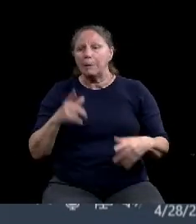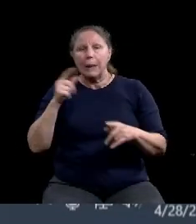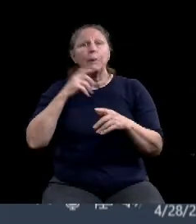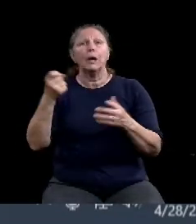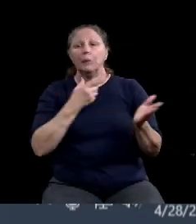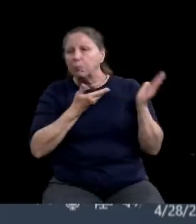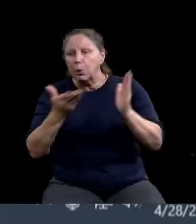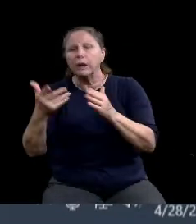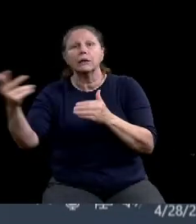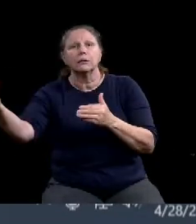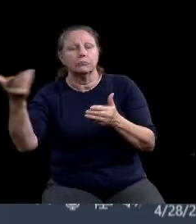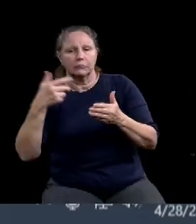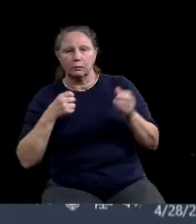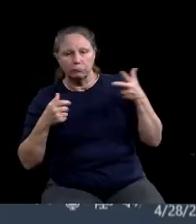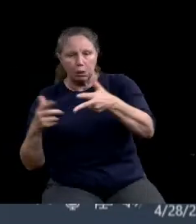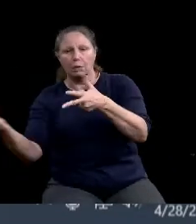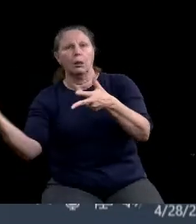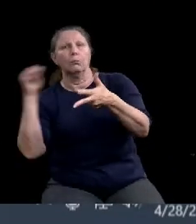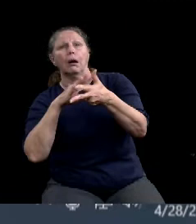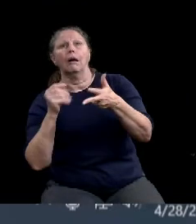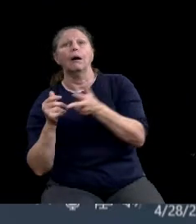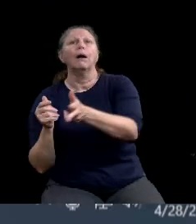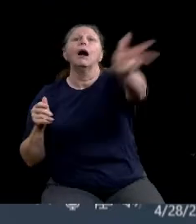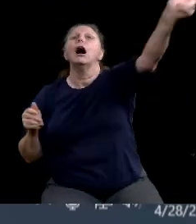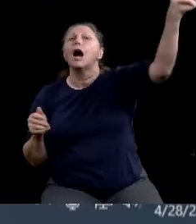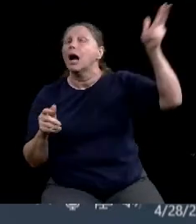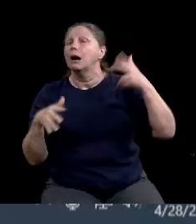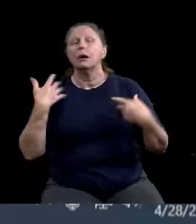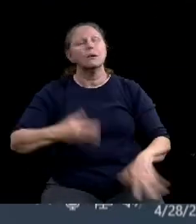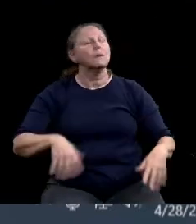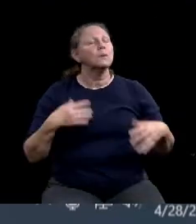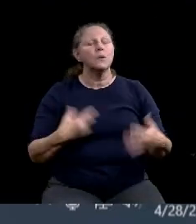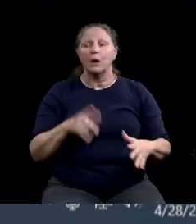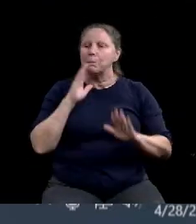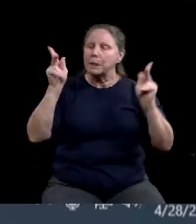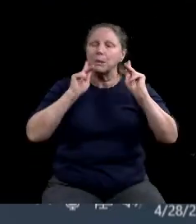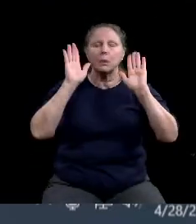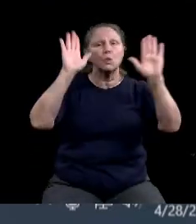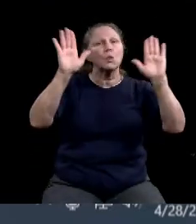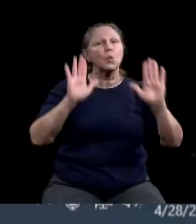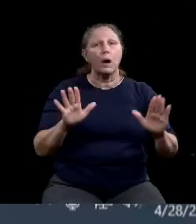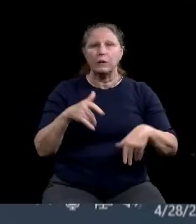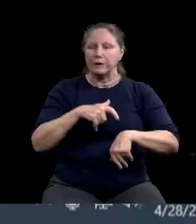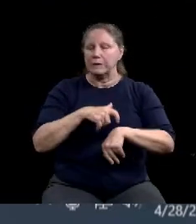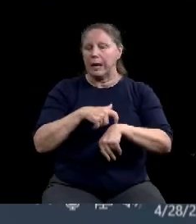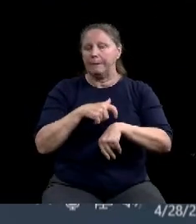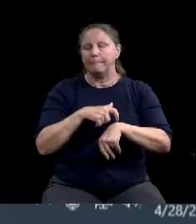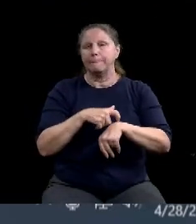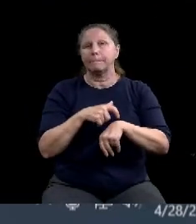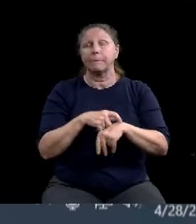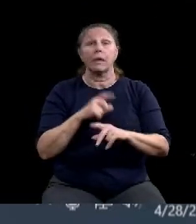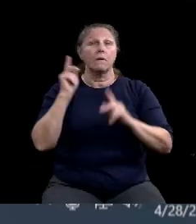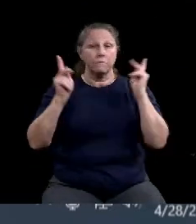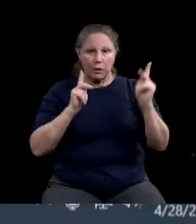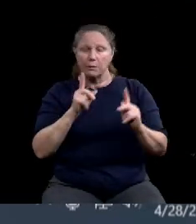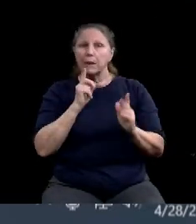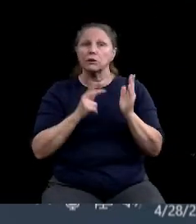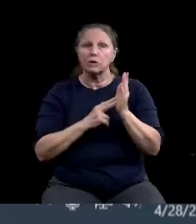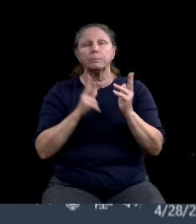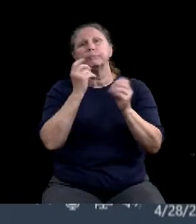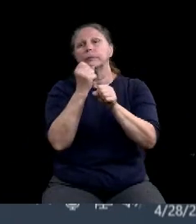And the merchants have been great during this time. Folks making surgical masks, just all this stuff is so